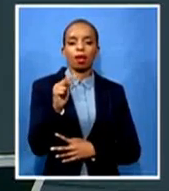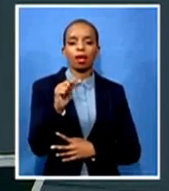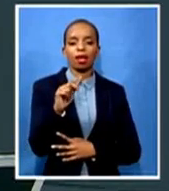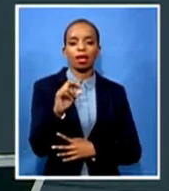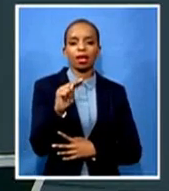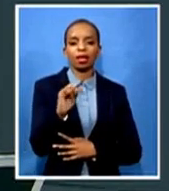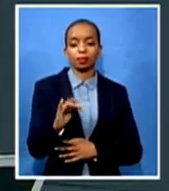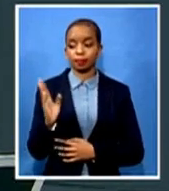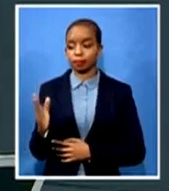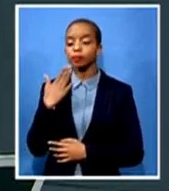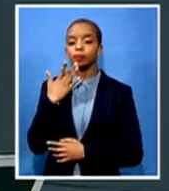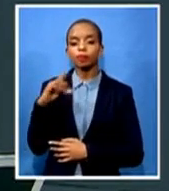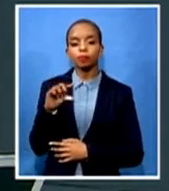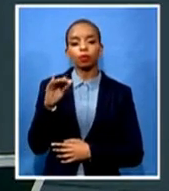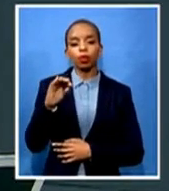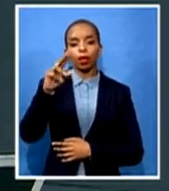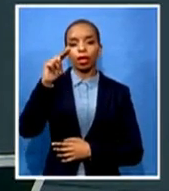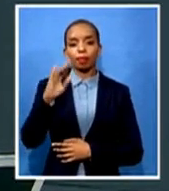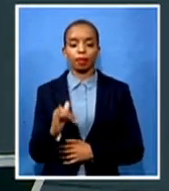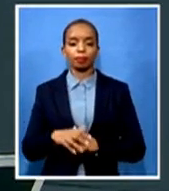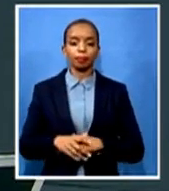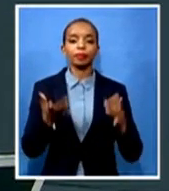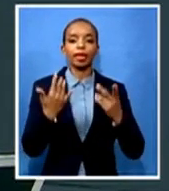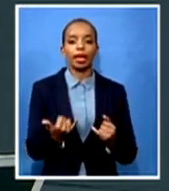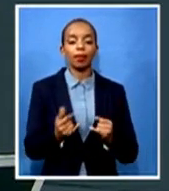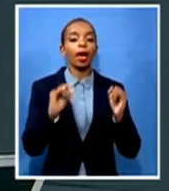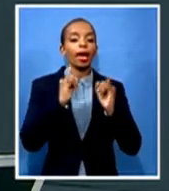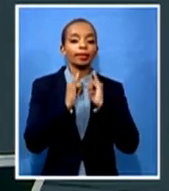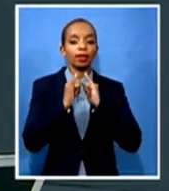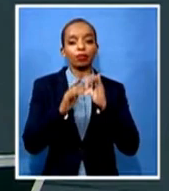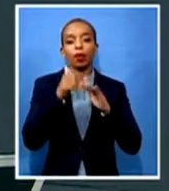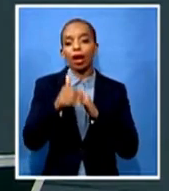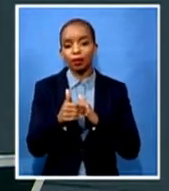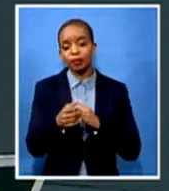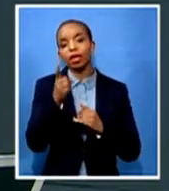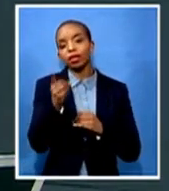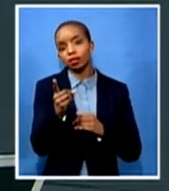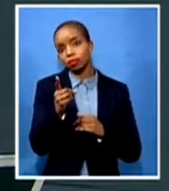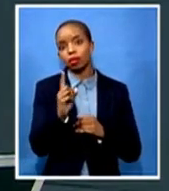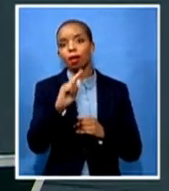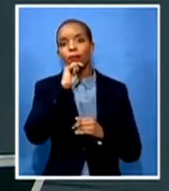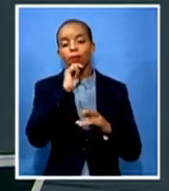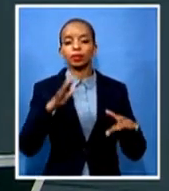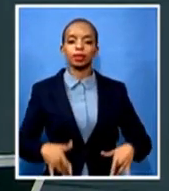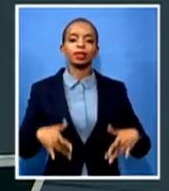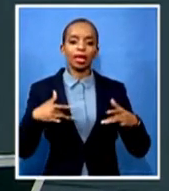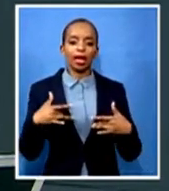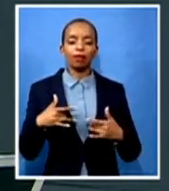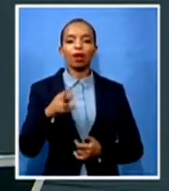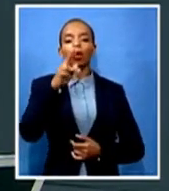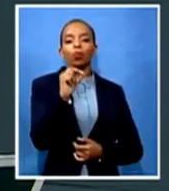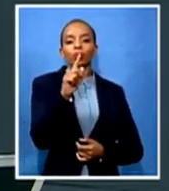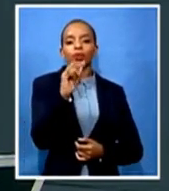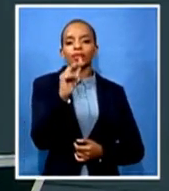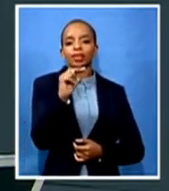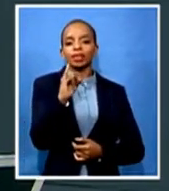Following an interview with Morning Live, Makaya Antini has met with the Eastern Cape Sports MEC to discuss sports development as well